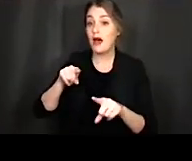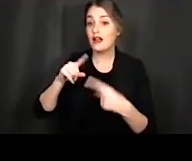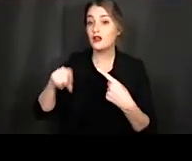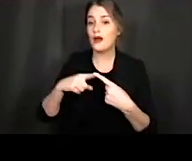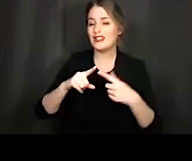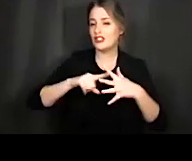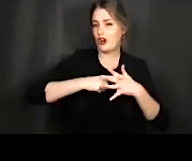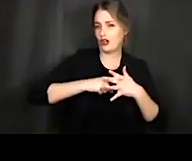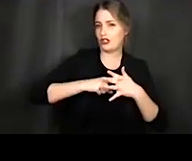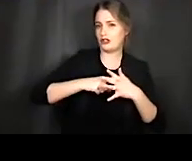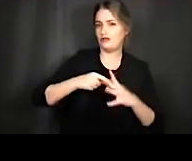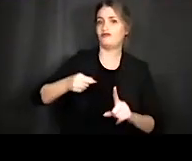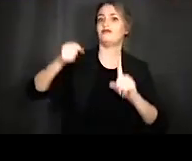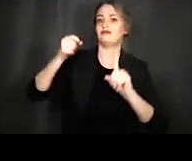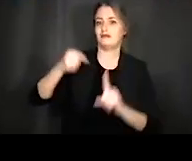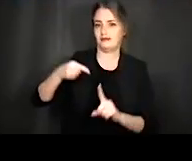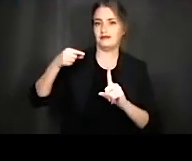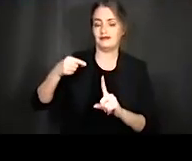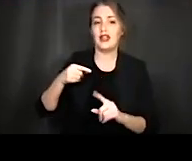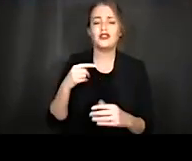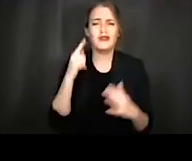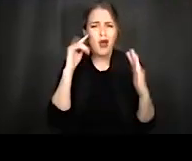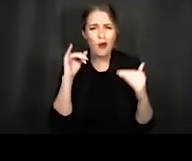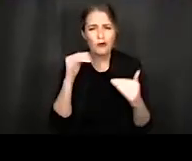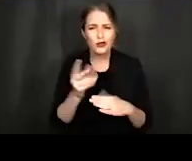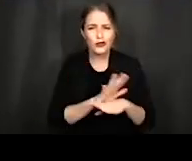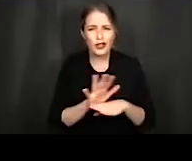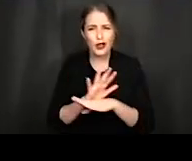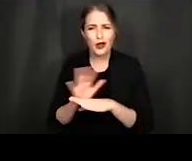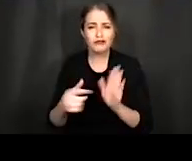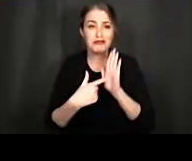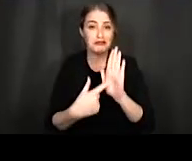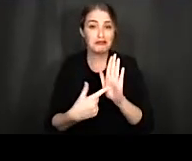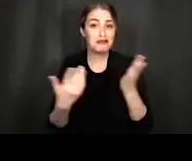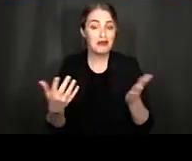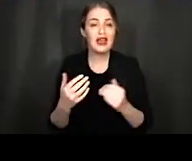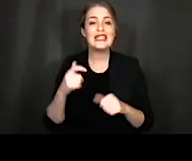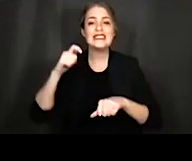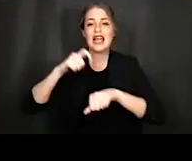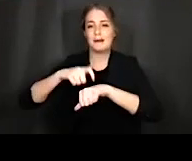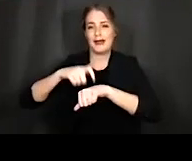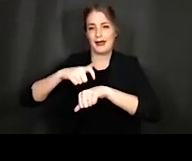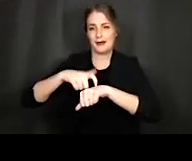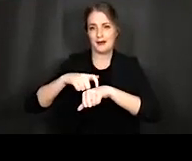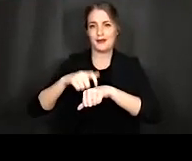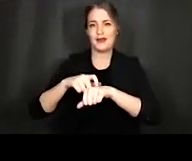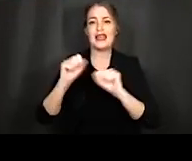And so basically, what I hope that these two videos have illustrated to you all is that timing can be encoded differently by different